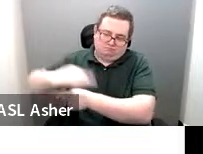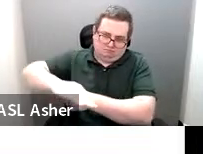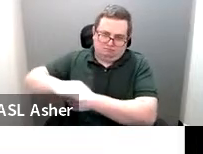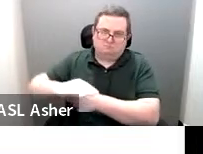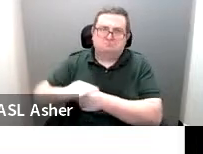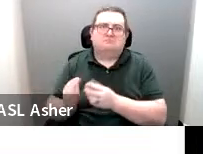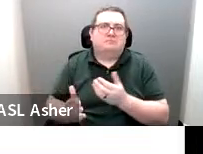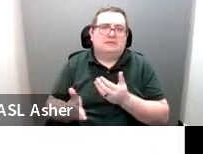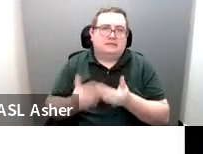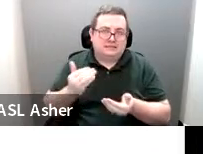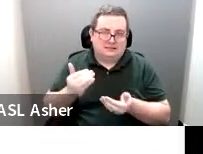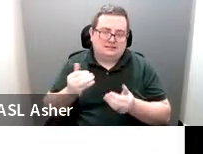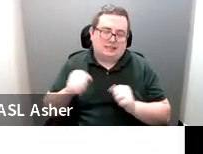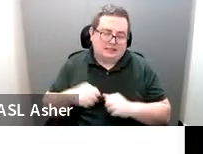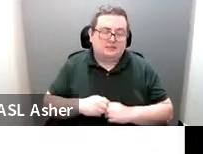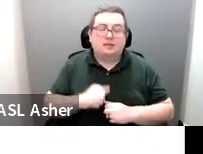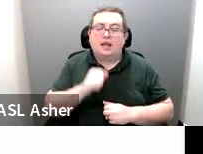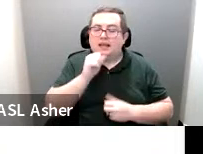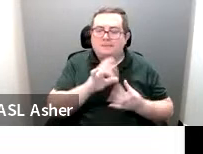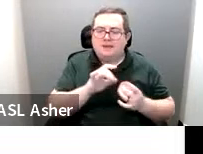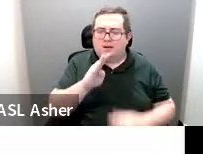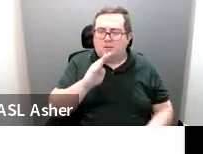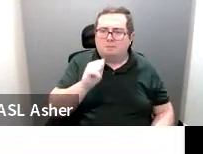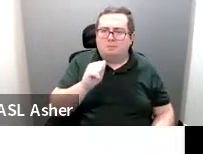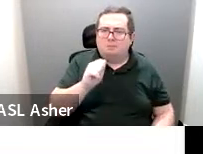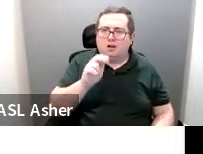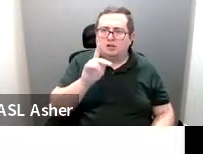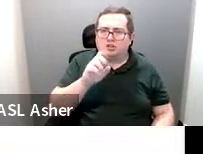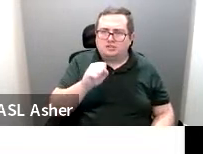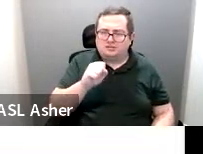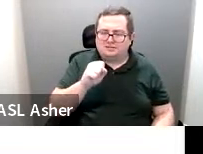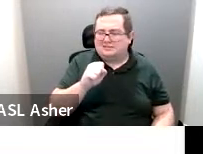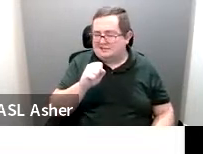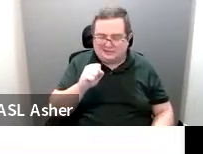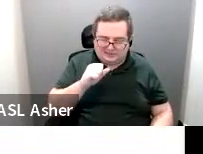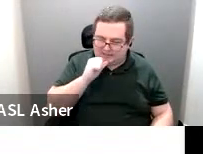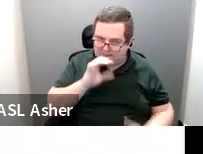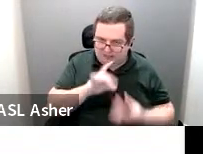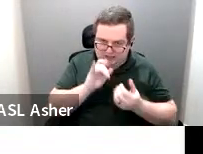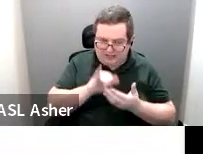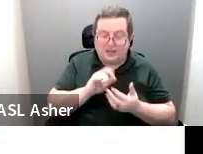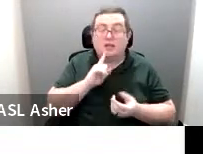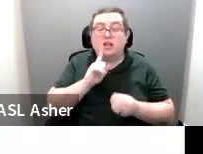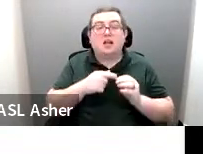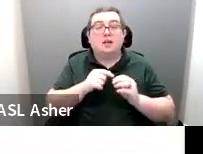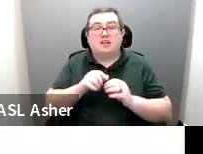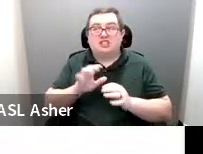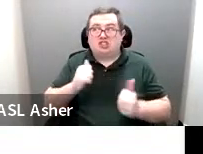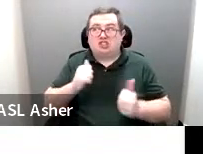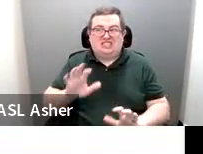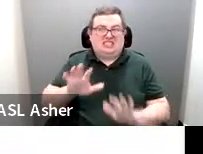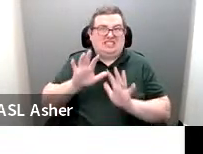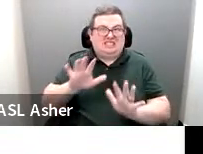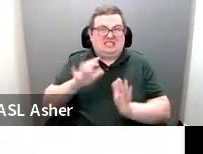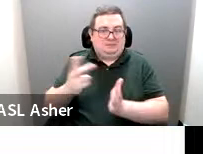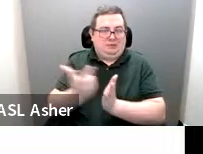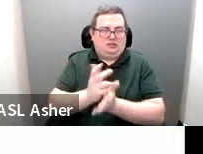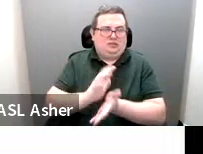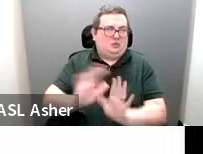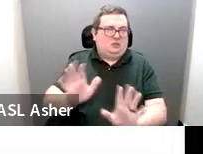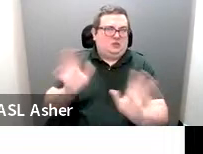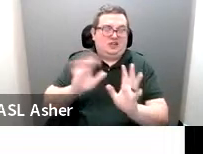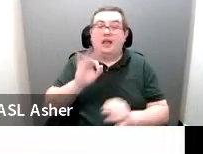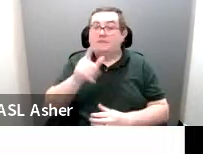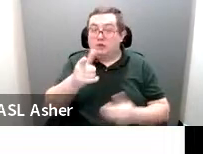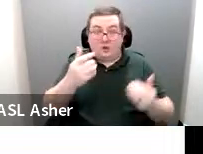Now I didn't mention bollards earlier, but when we talk about discouraging parking in access aisles, especially